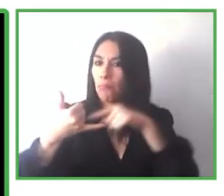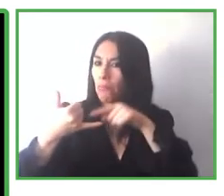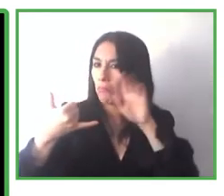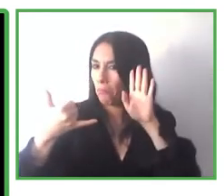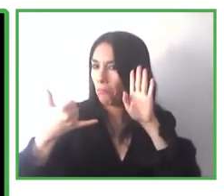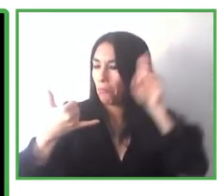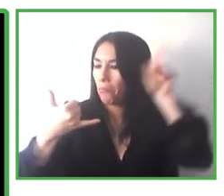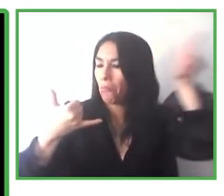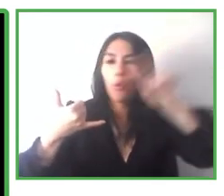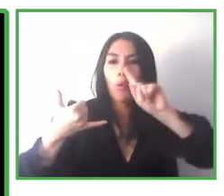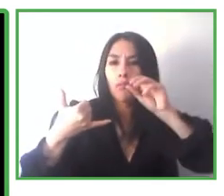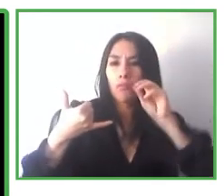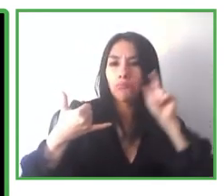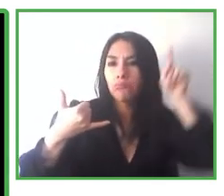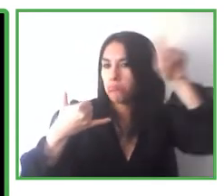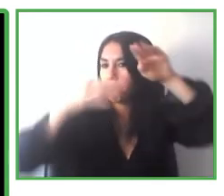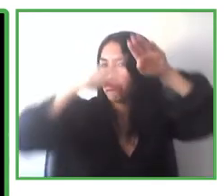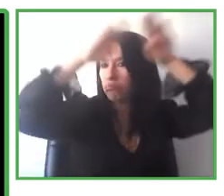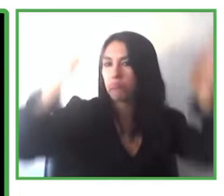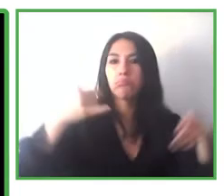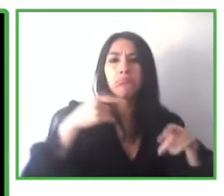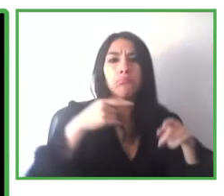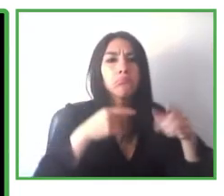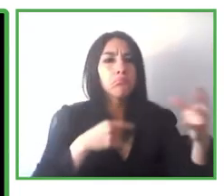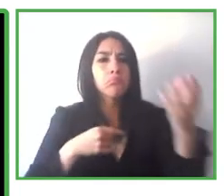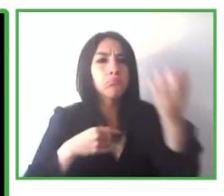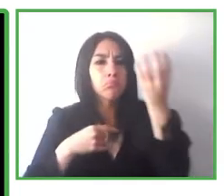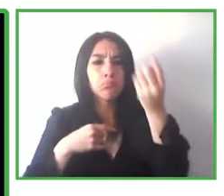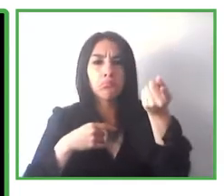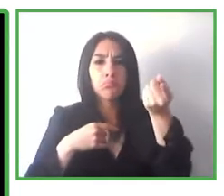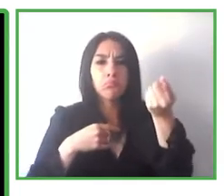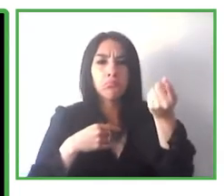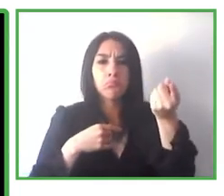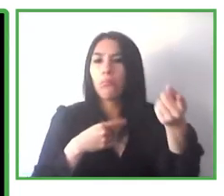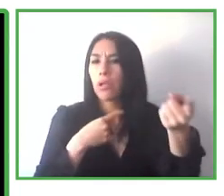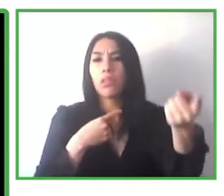So this is the information about the painting that you're seeing.